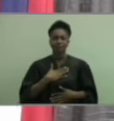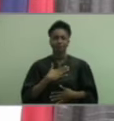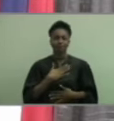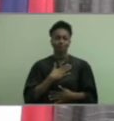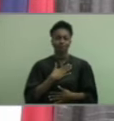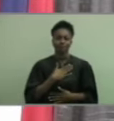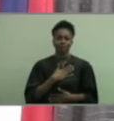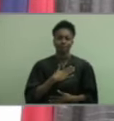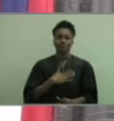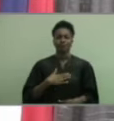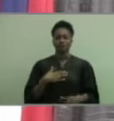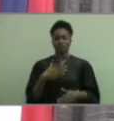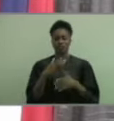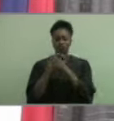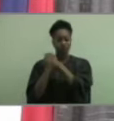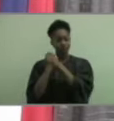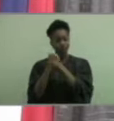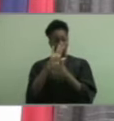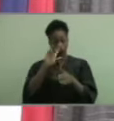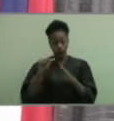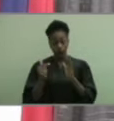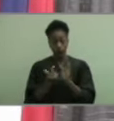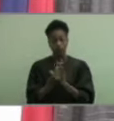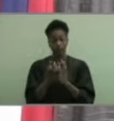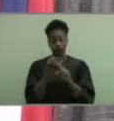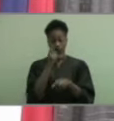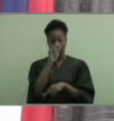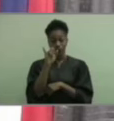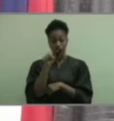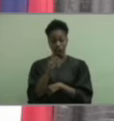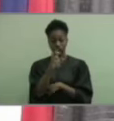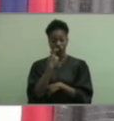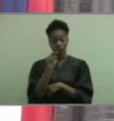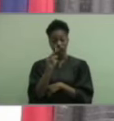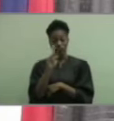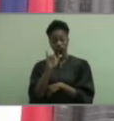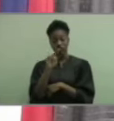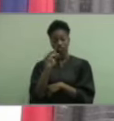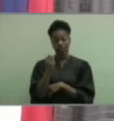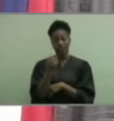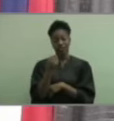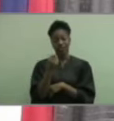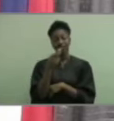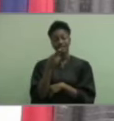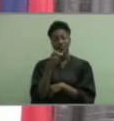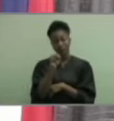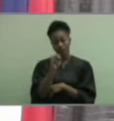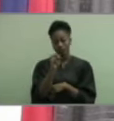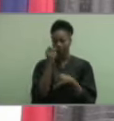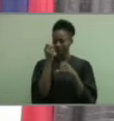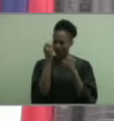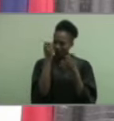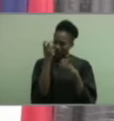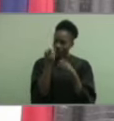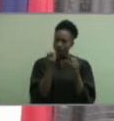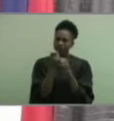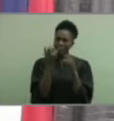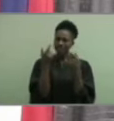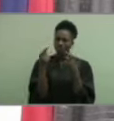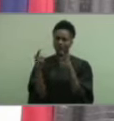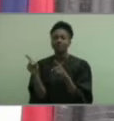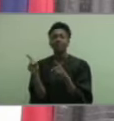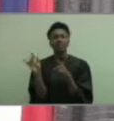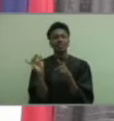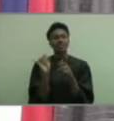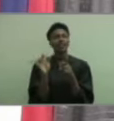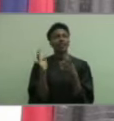congratulate you on your graduation from Jenkins High School. In many ways, this event is more of